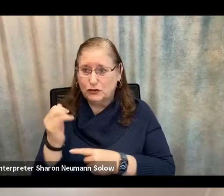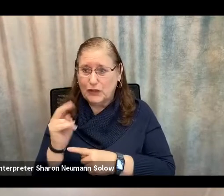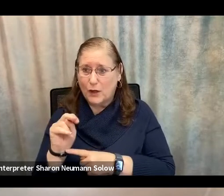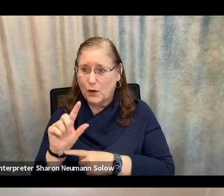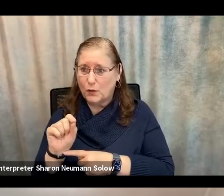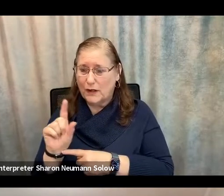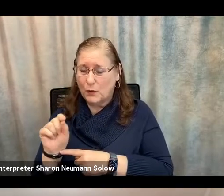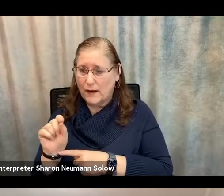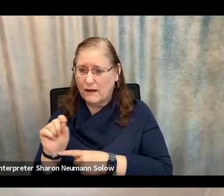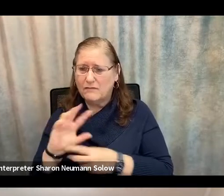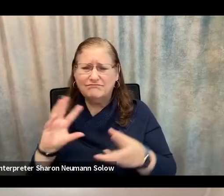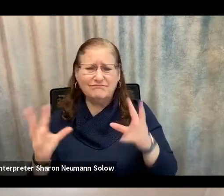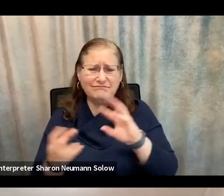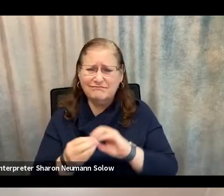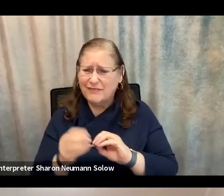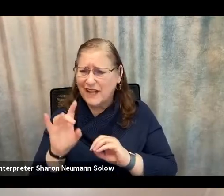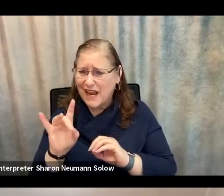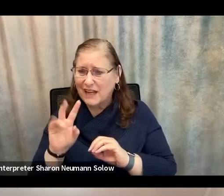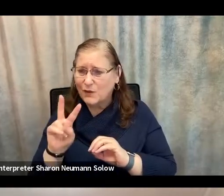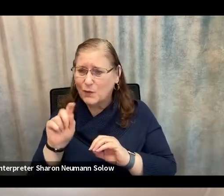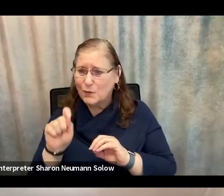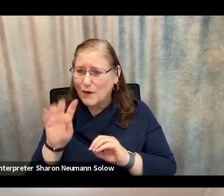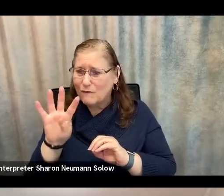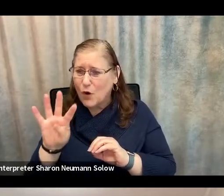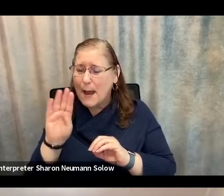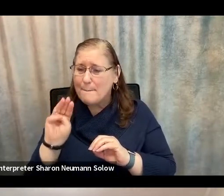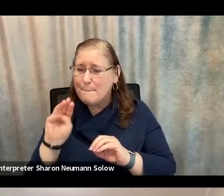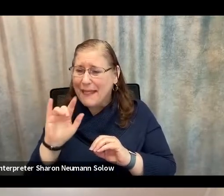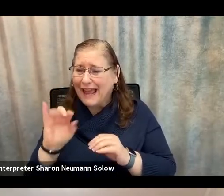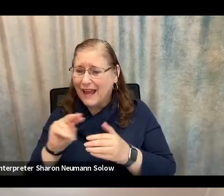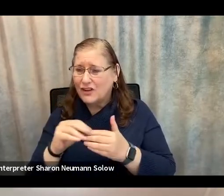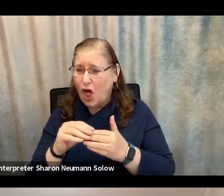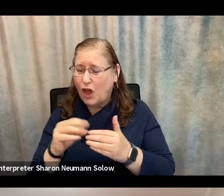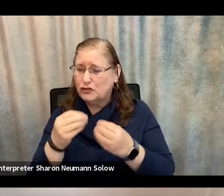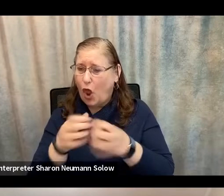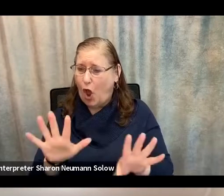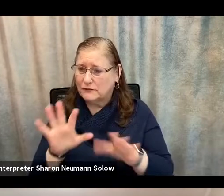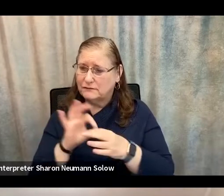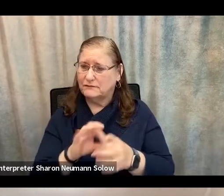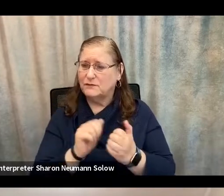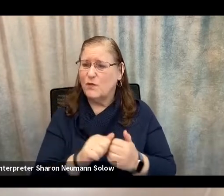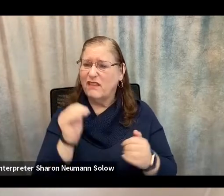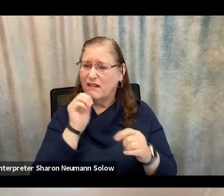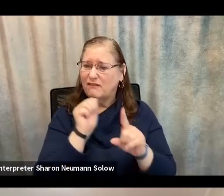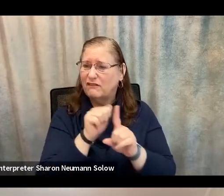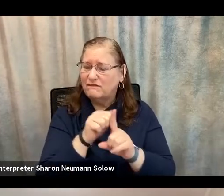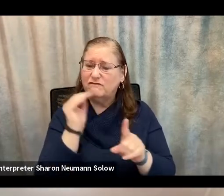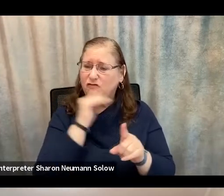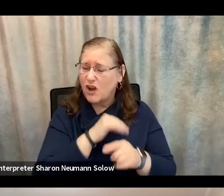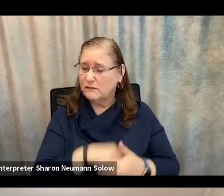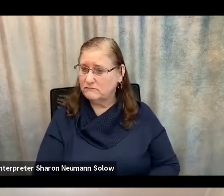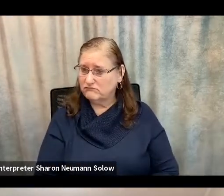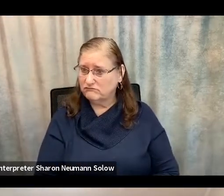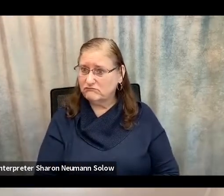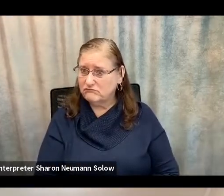82.4 million dollars in fraud loss. So what this really shows us